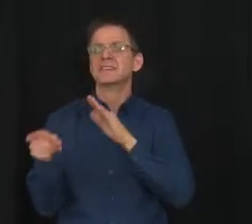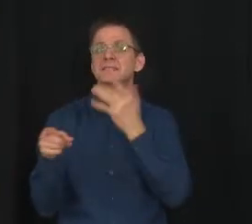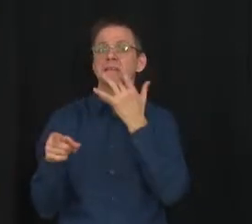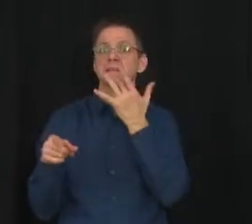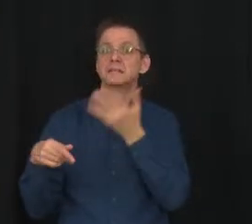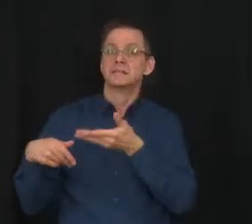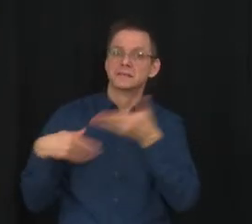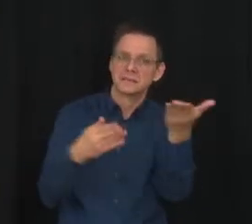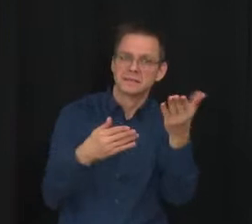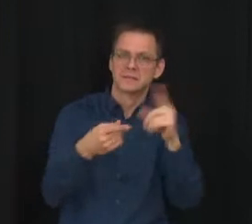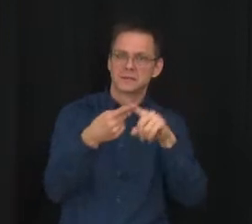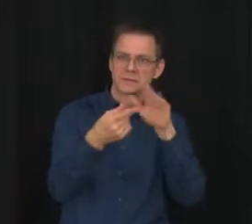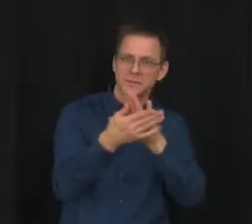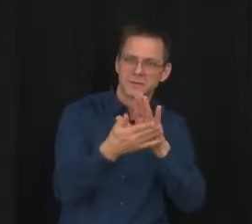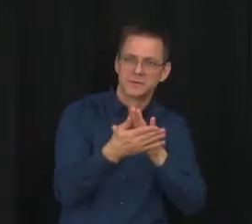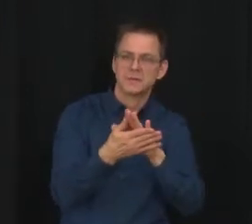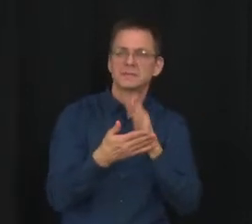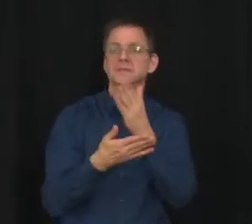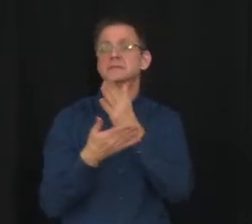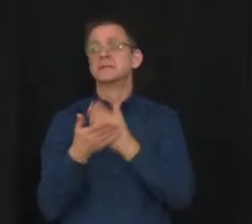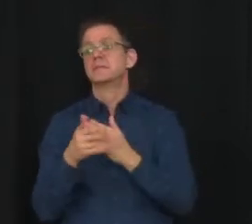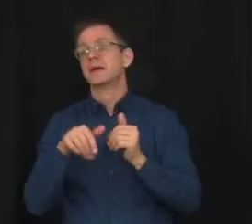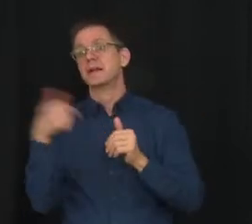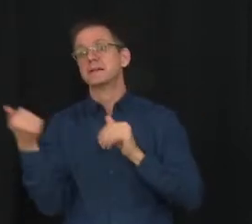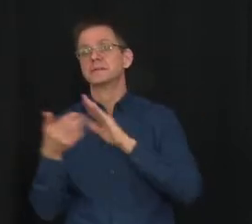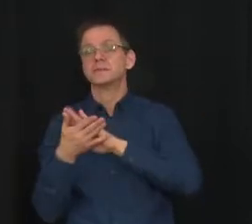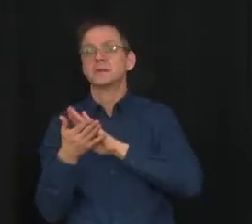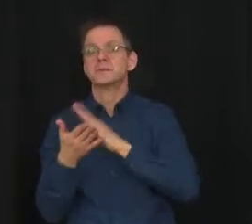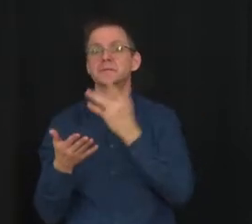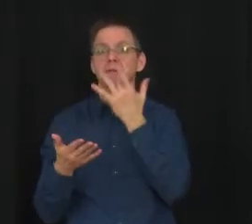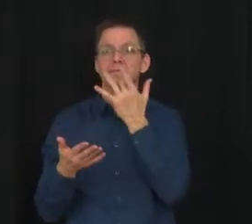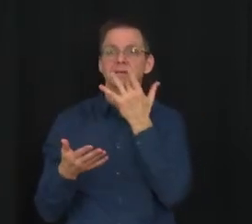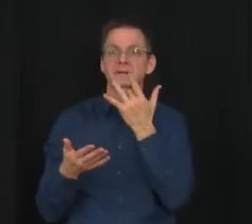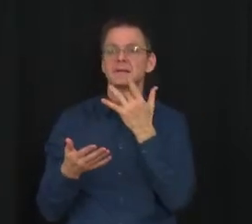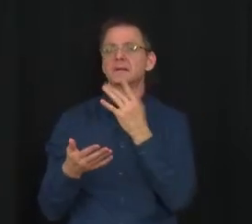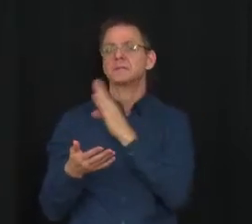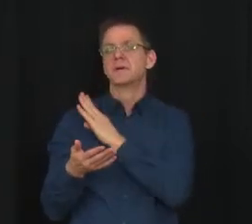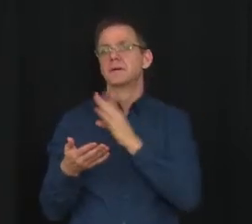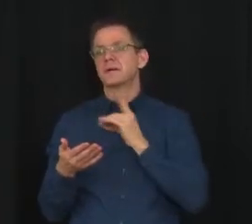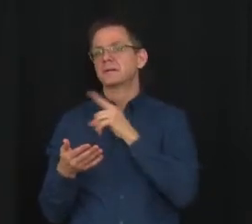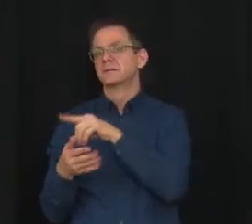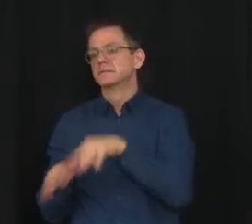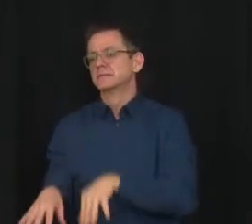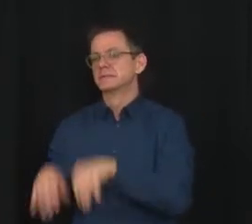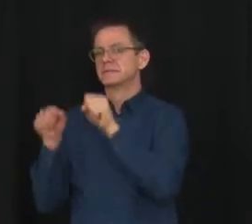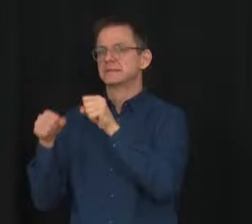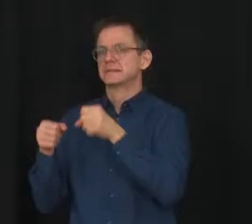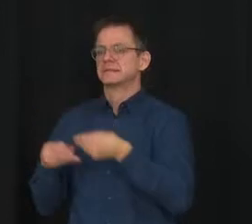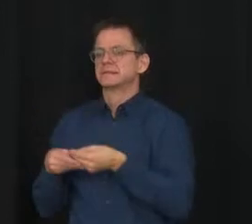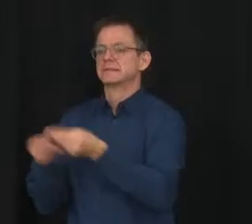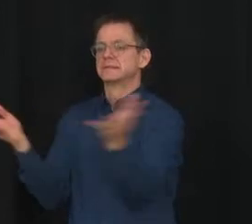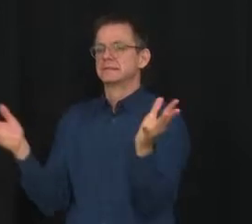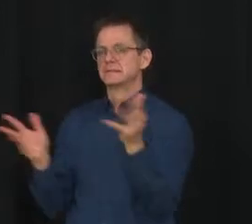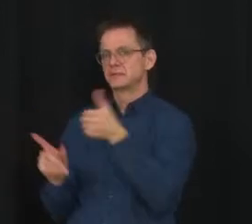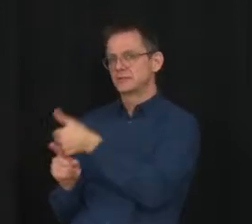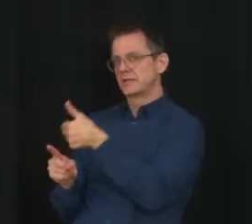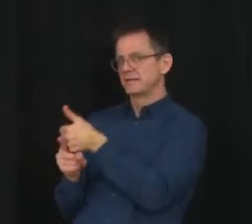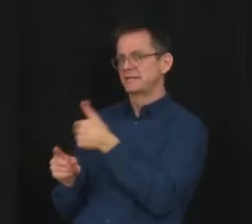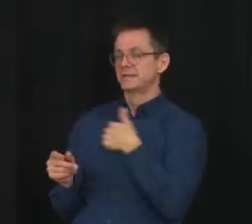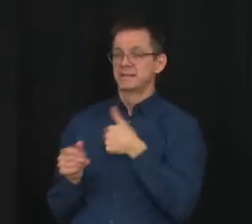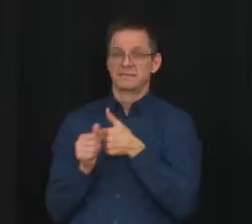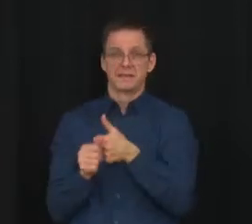a central location and they will take care of dispersing it. So, we are certainly respecting school authorities' wishes in that regard. We anticipate